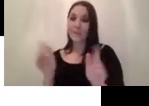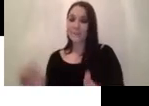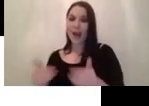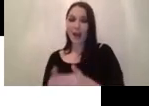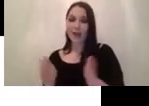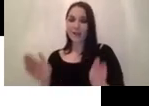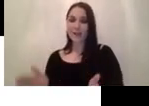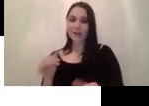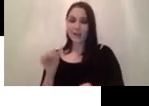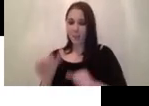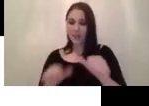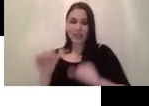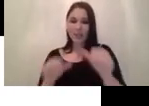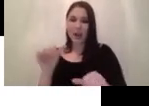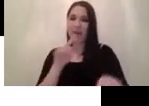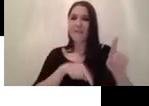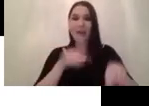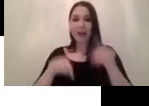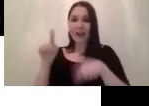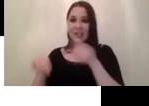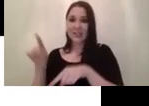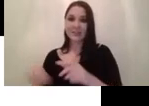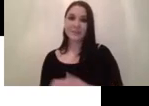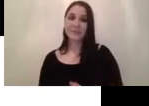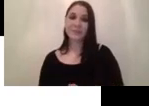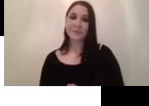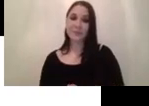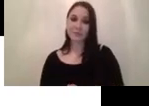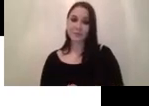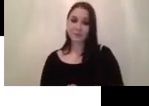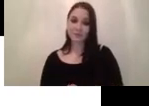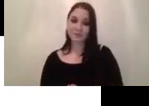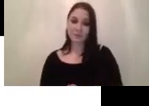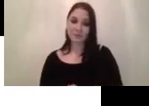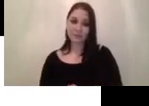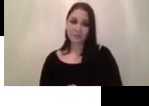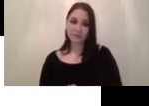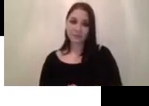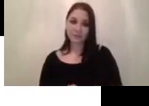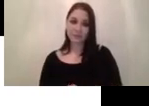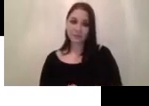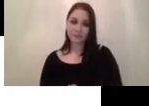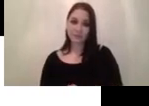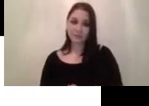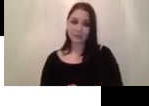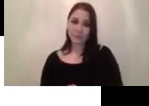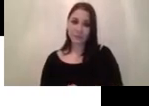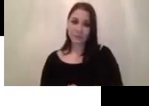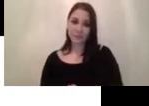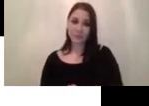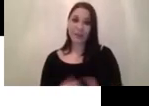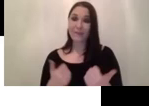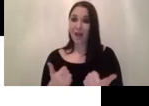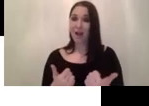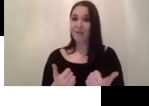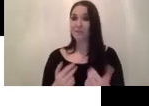um if the system when you initialize the mid system and predefined walking procedure and then